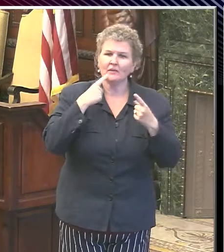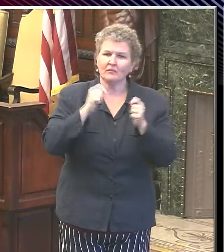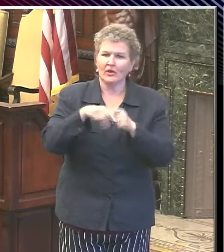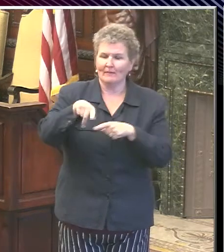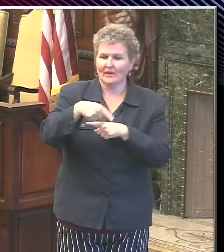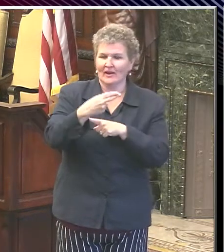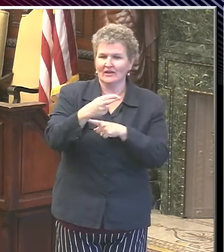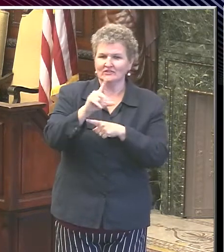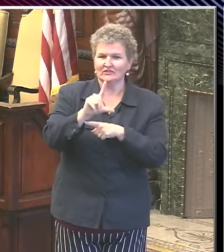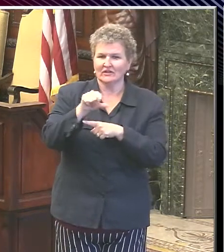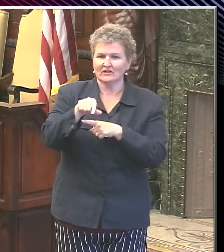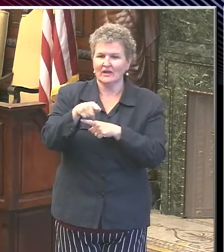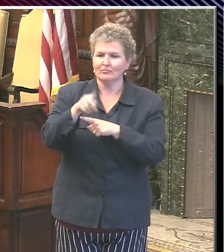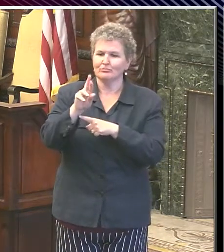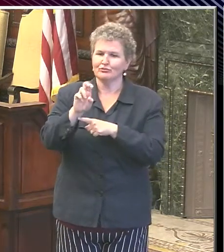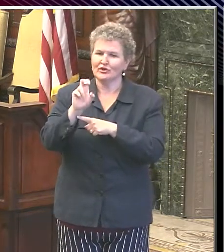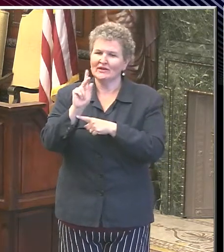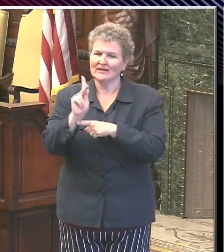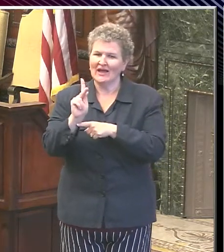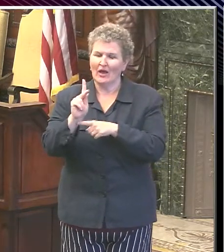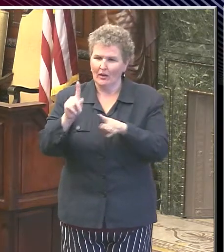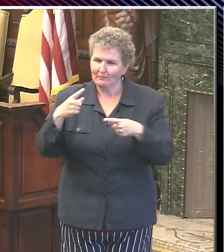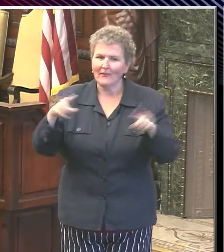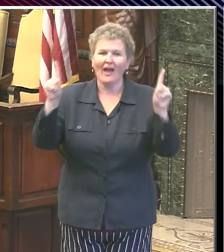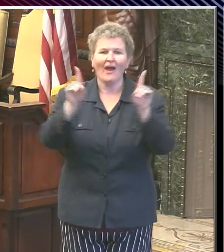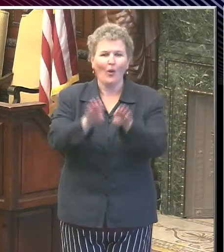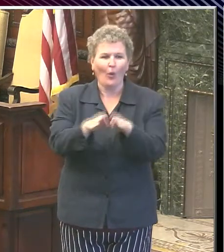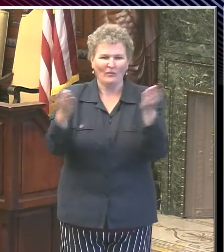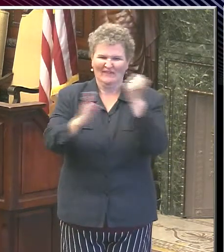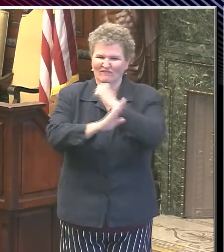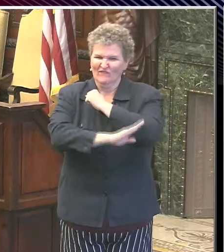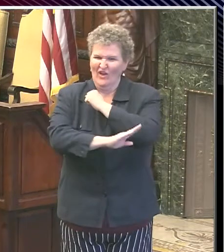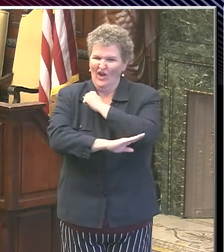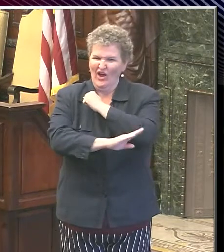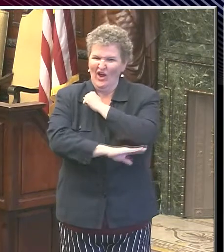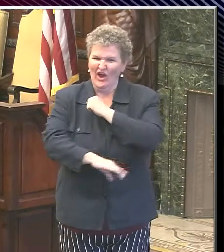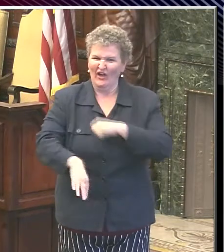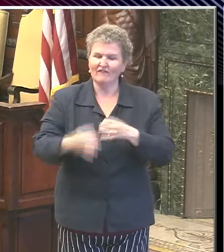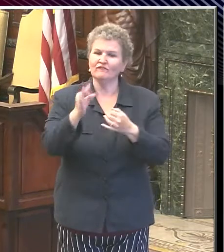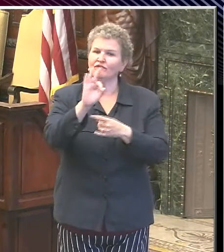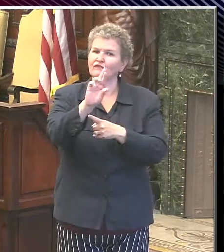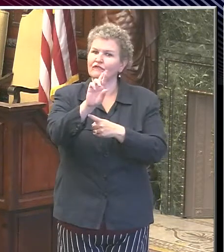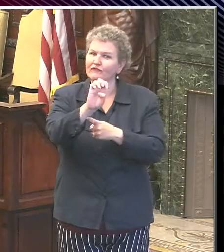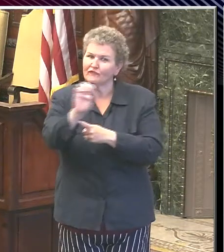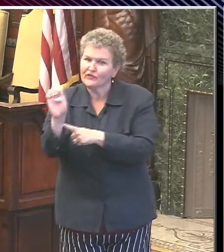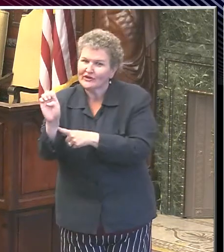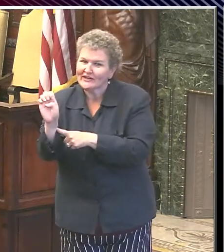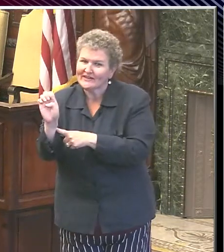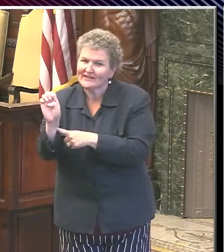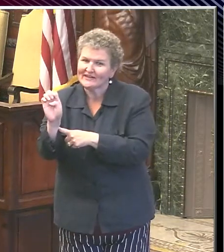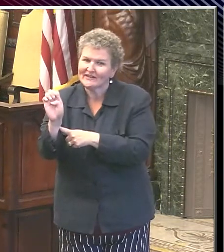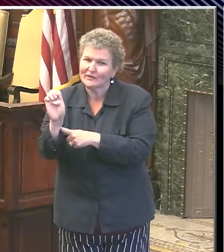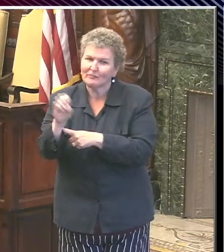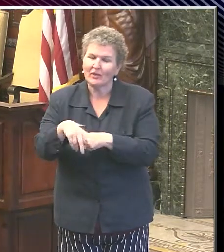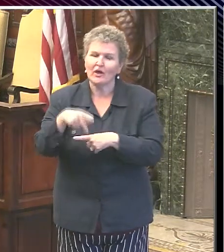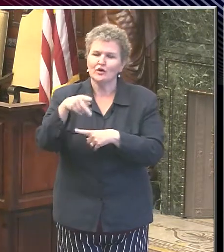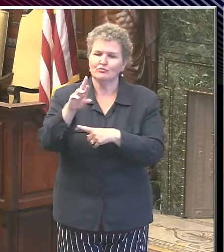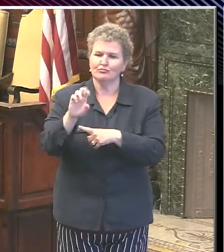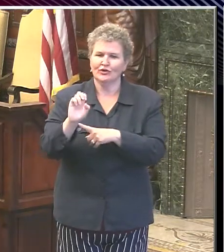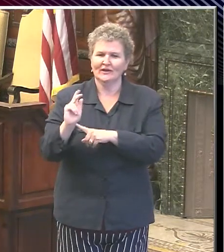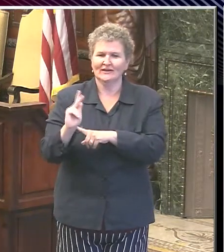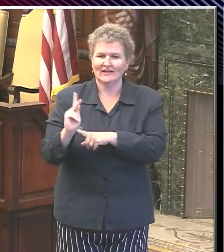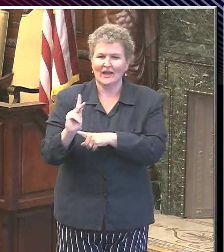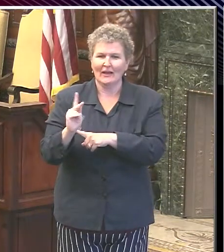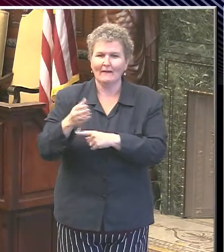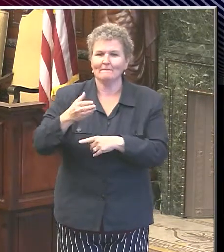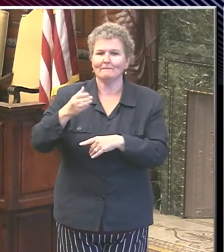enrolling for the fall. PHL Pre-K is the city's free quality Pre-K program, which is funded by the beverage tax. The program